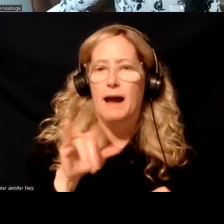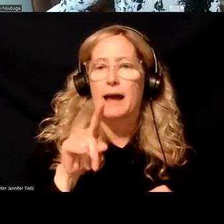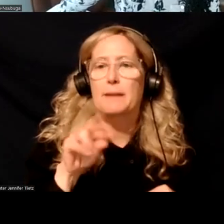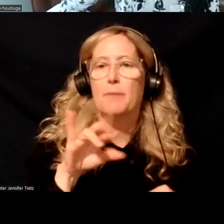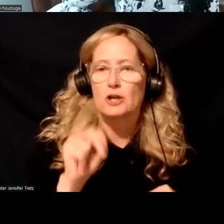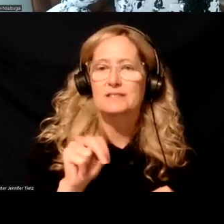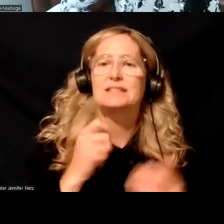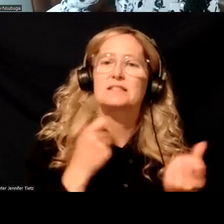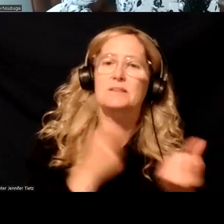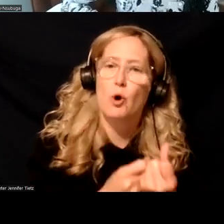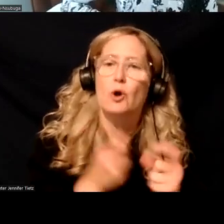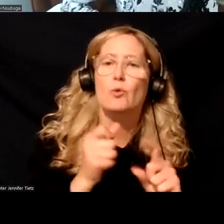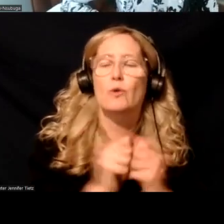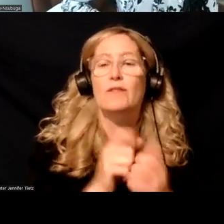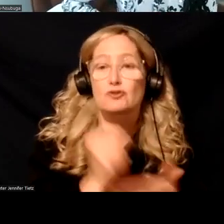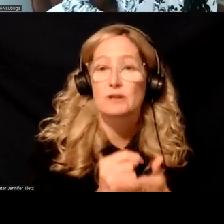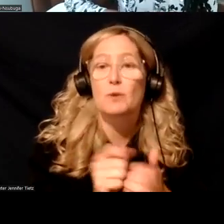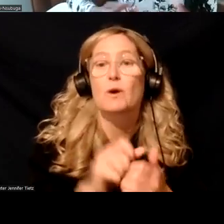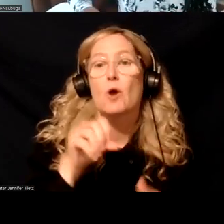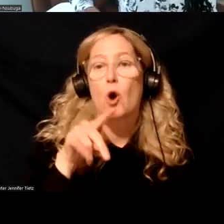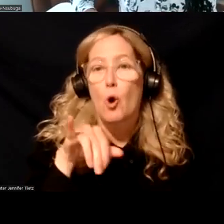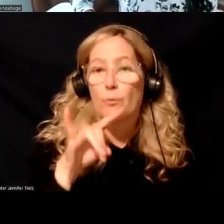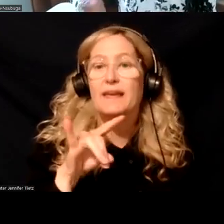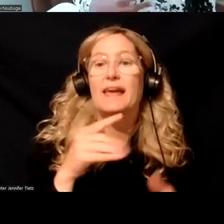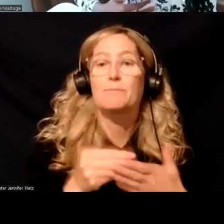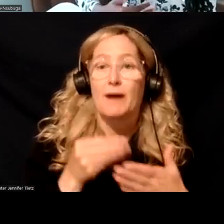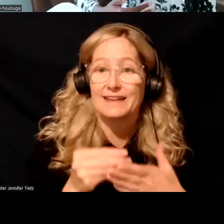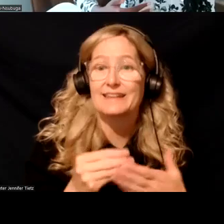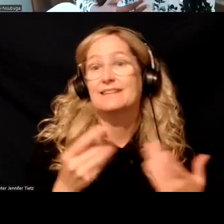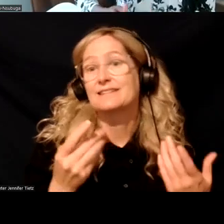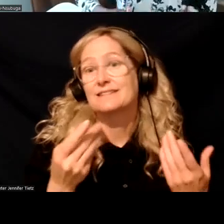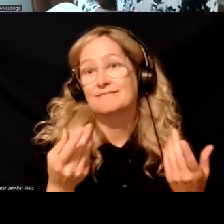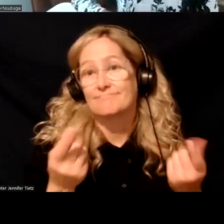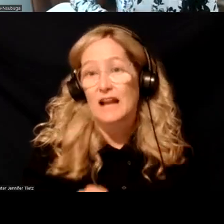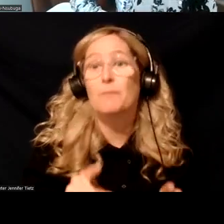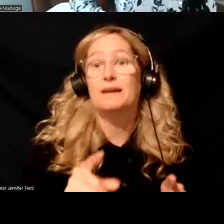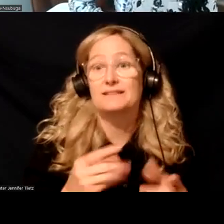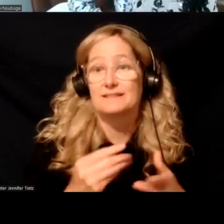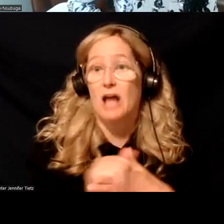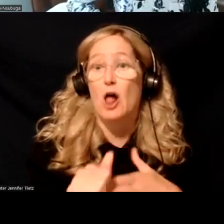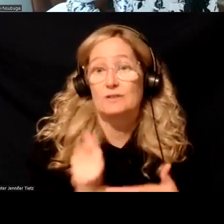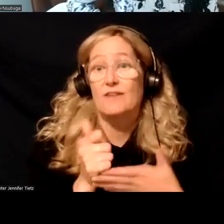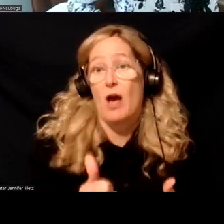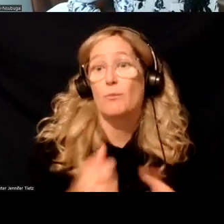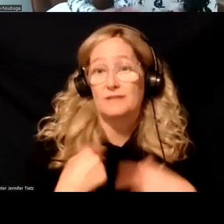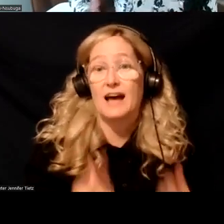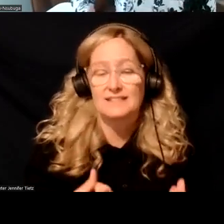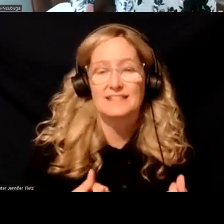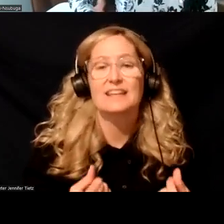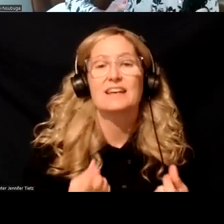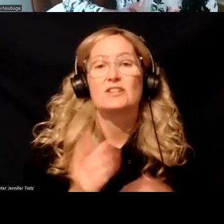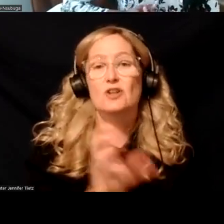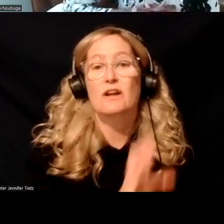treatment as, as well as the opioid settlement dollars, which has also helped. So, so now the bridge, um, clinic that